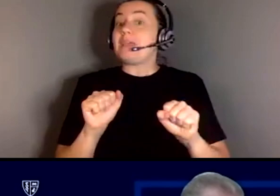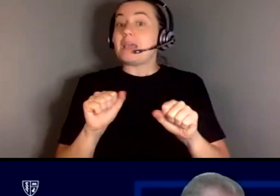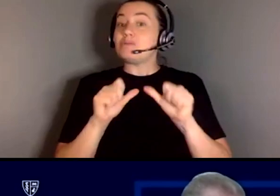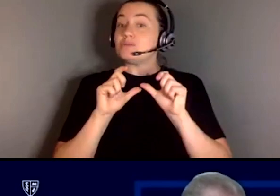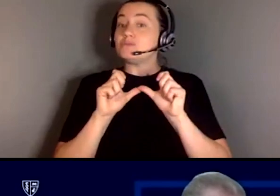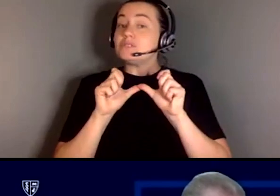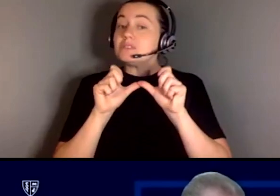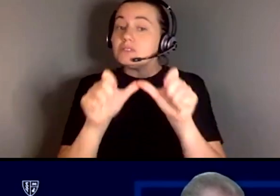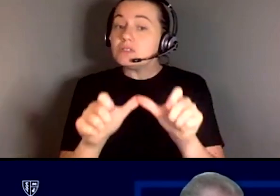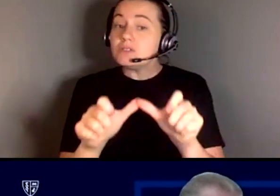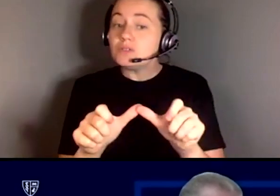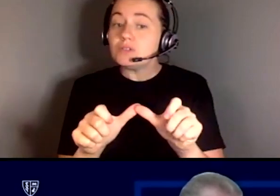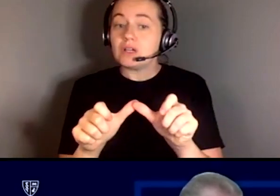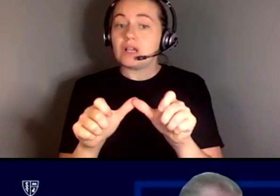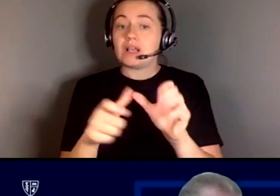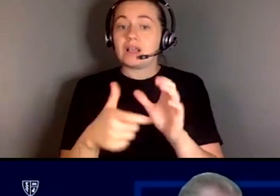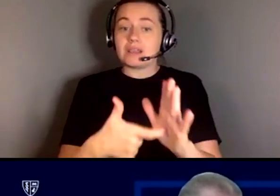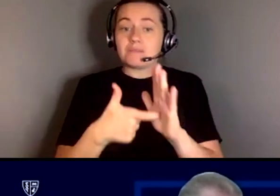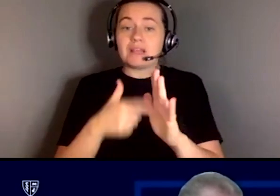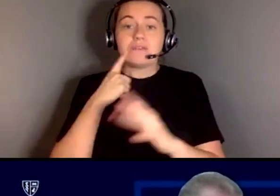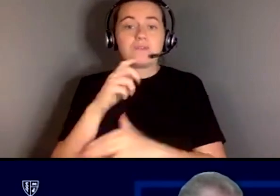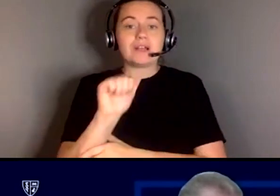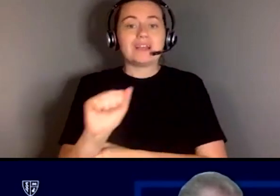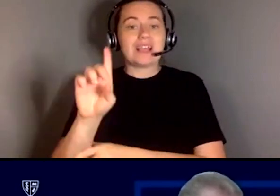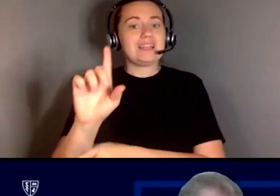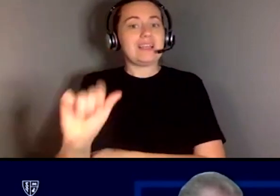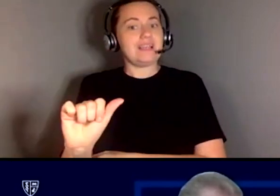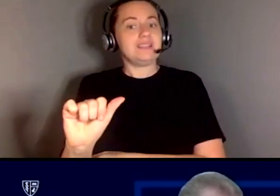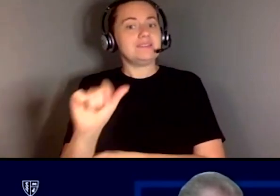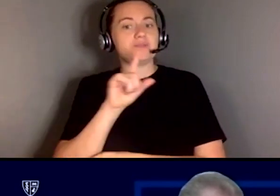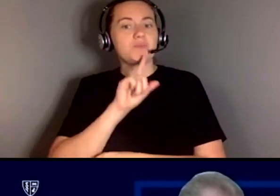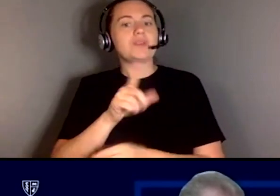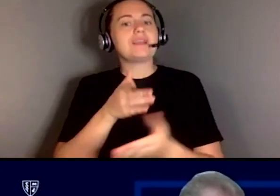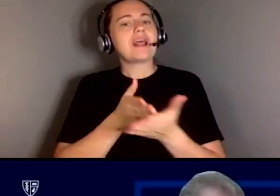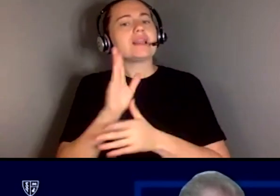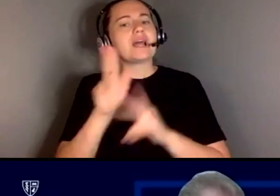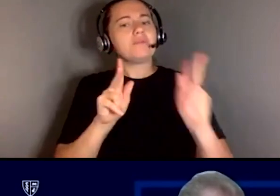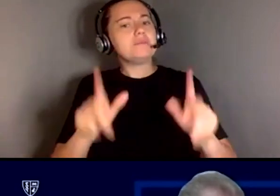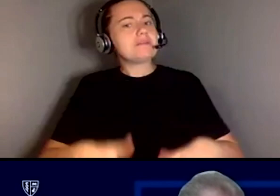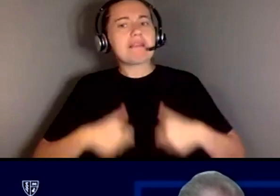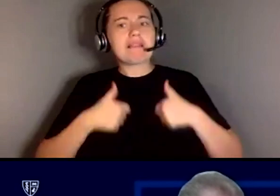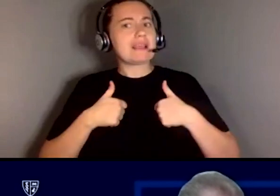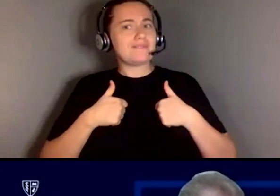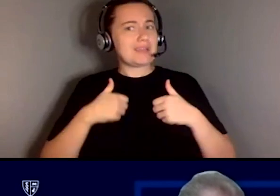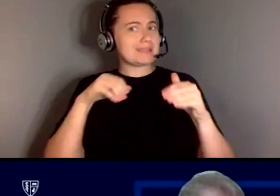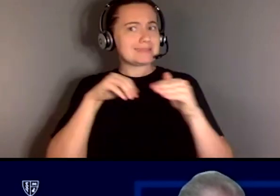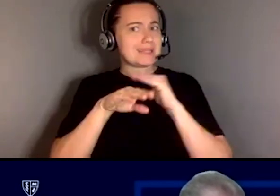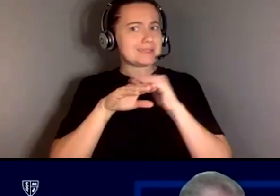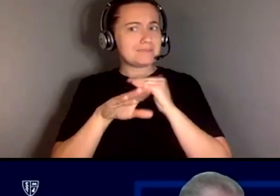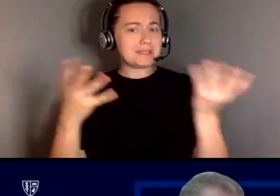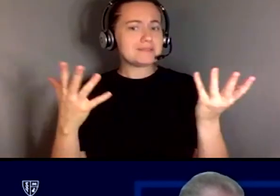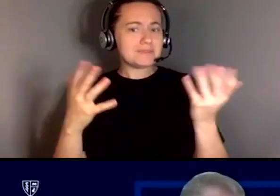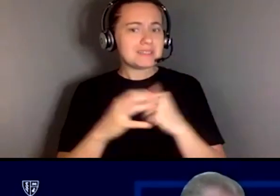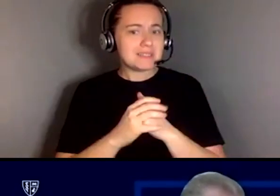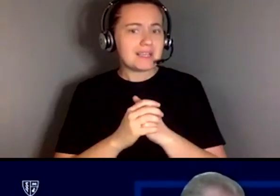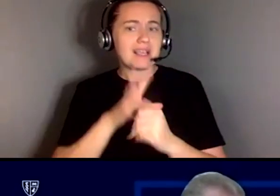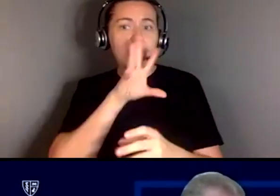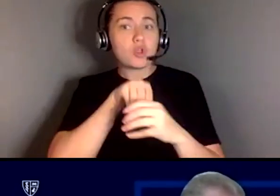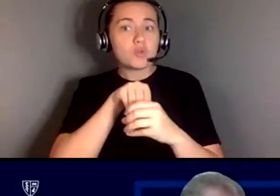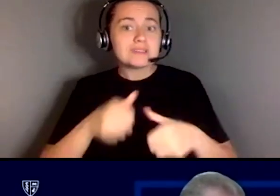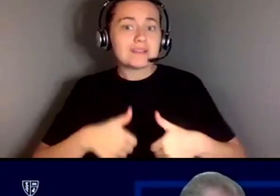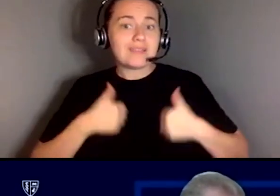the mandate of the ADA which is really to allow people to live accessible integrated inclusive lives